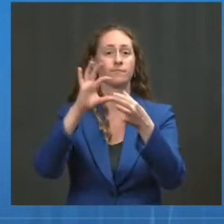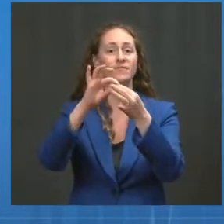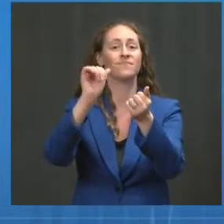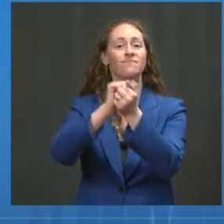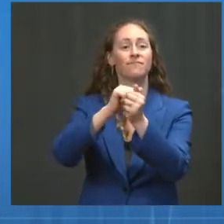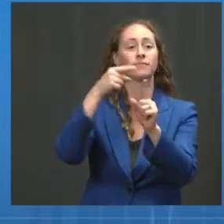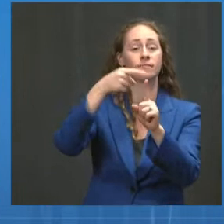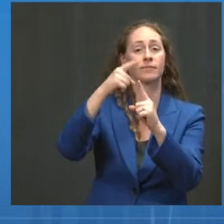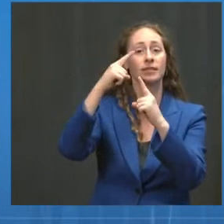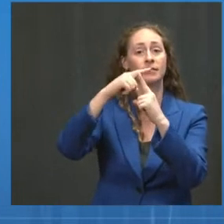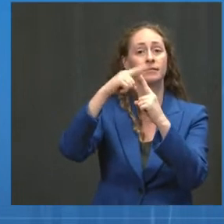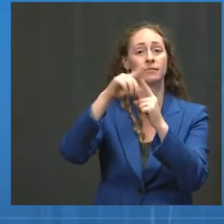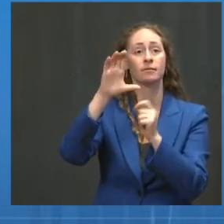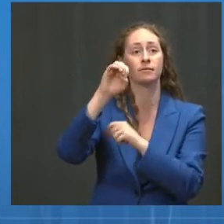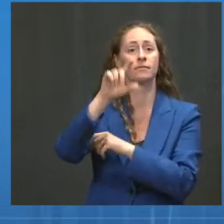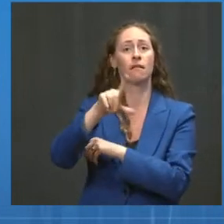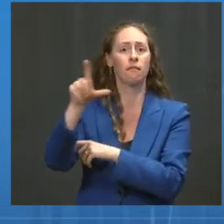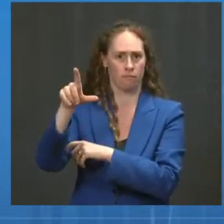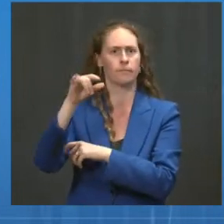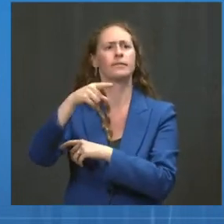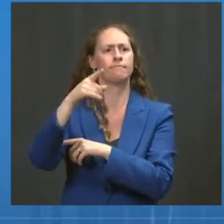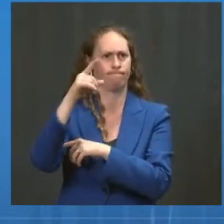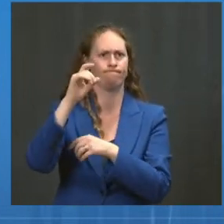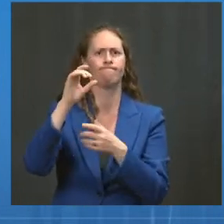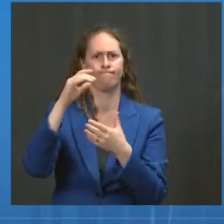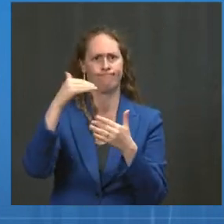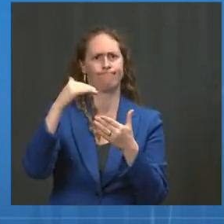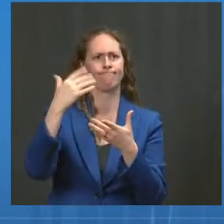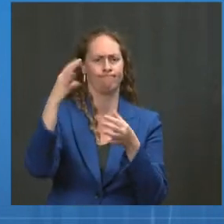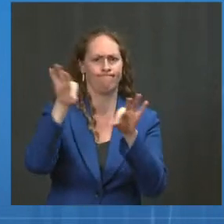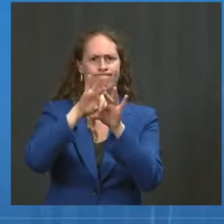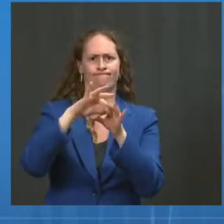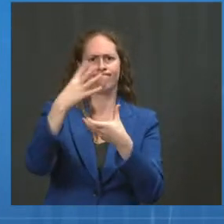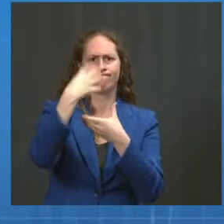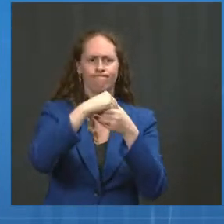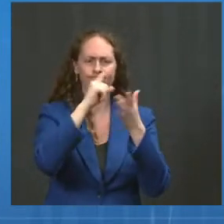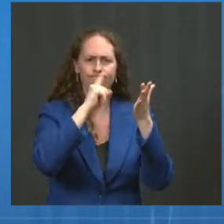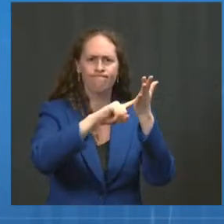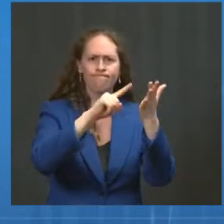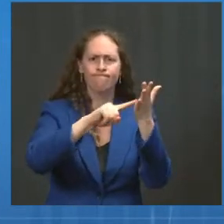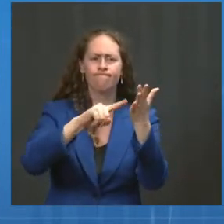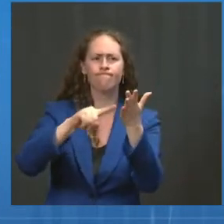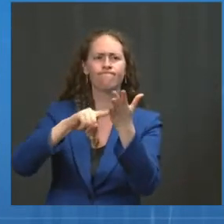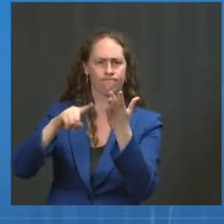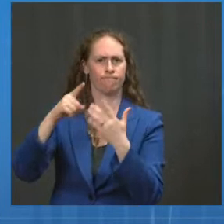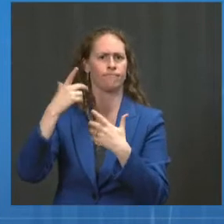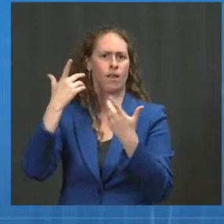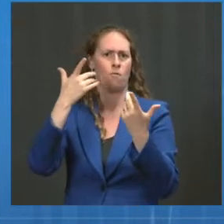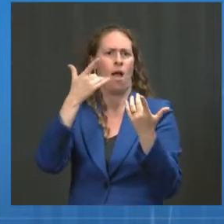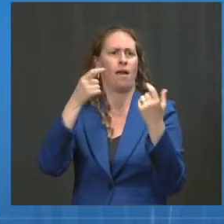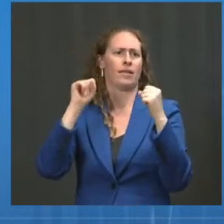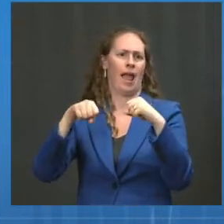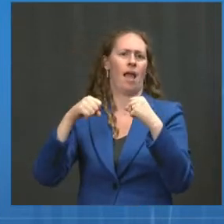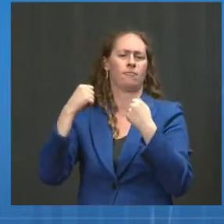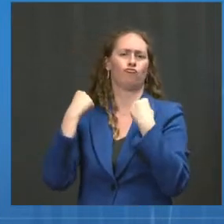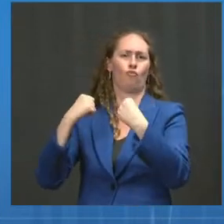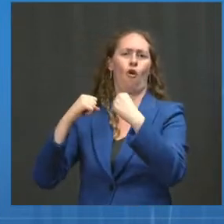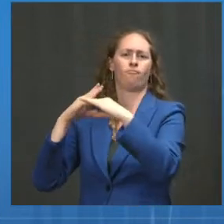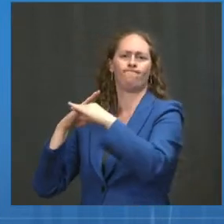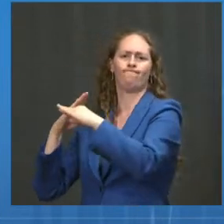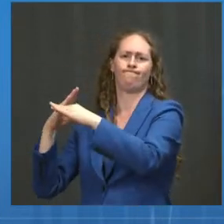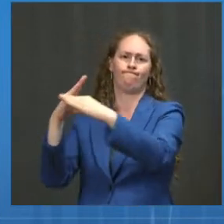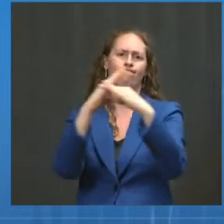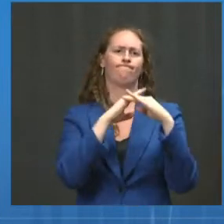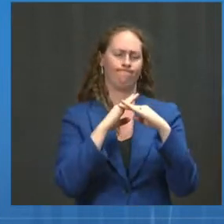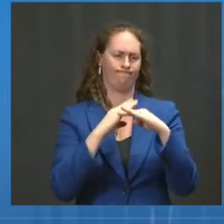role very likely in not preventing initial infection, but in the progression of disease